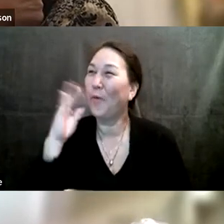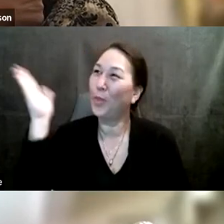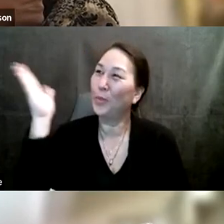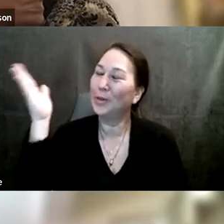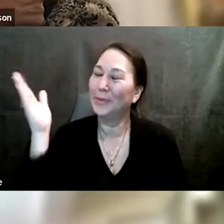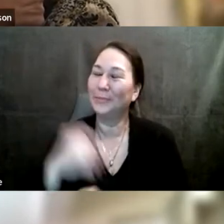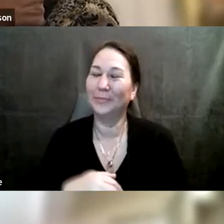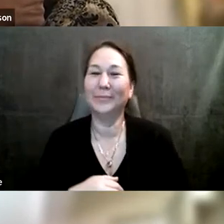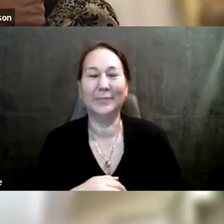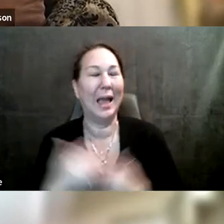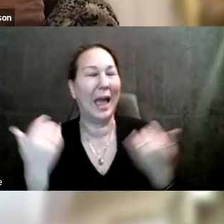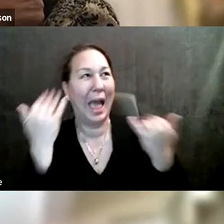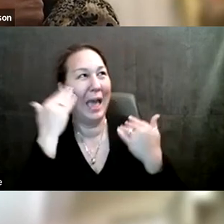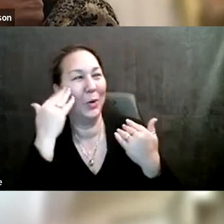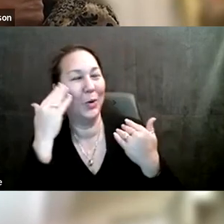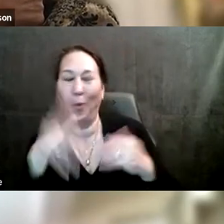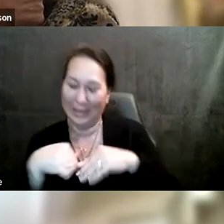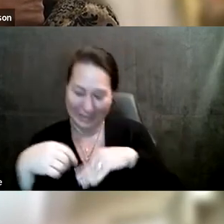I know. It's 11-15. I know.